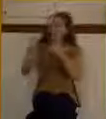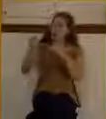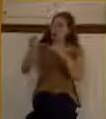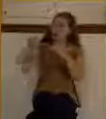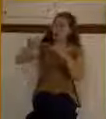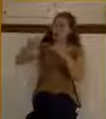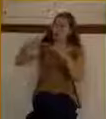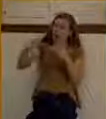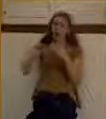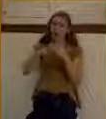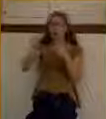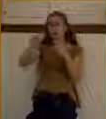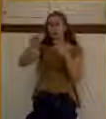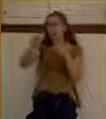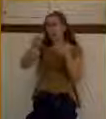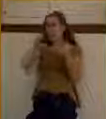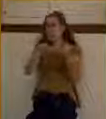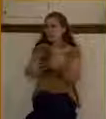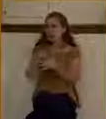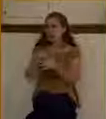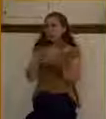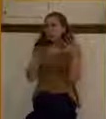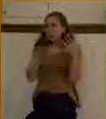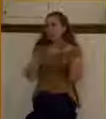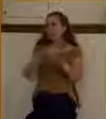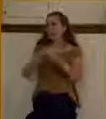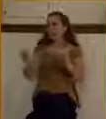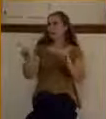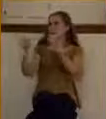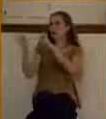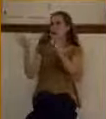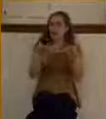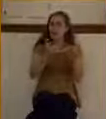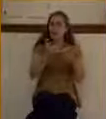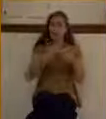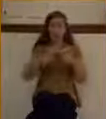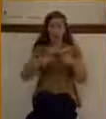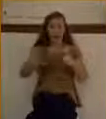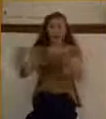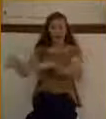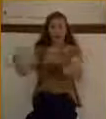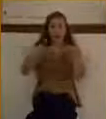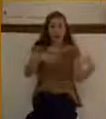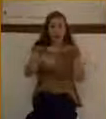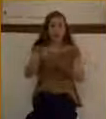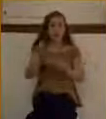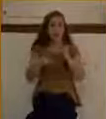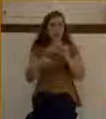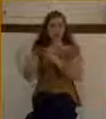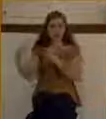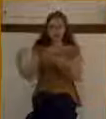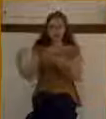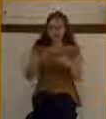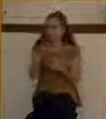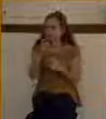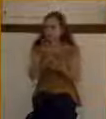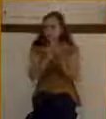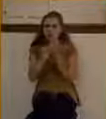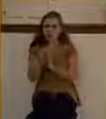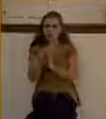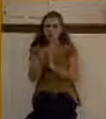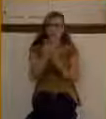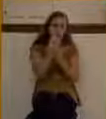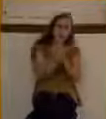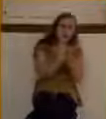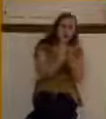Baptist. Why? Because there was a fierce debate about Jesus, who he was. And there were even the scribes and the Pharisees who